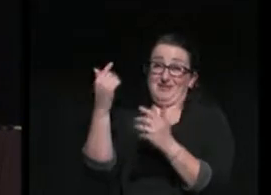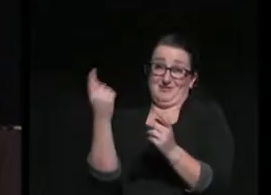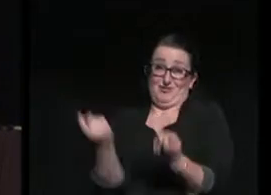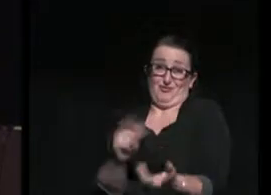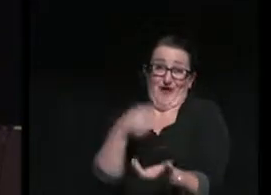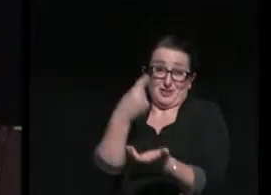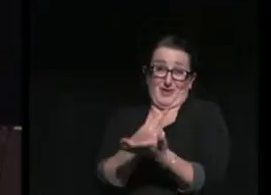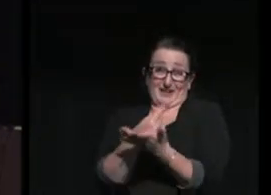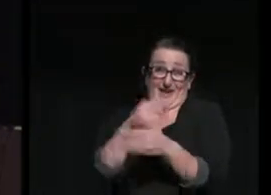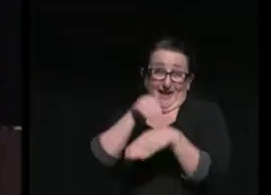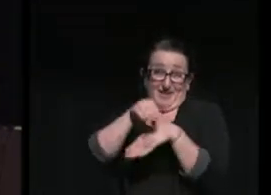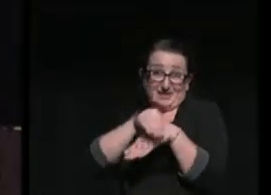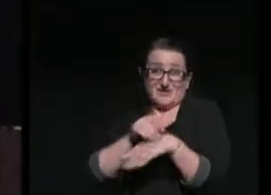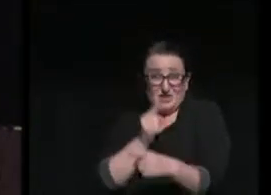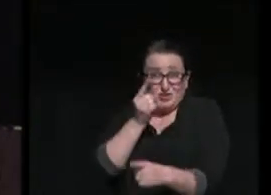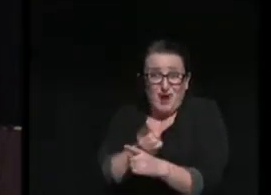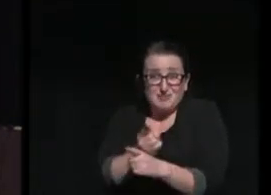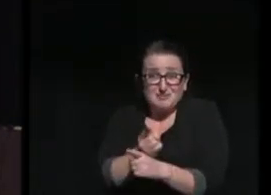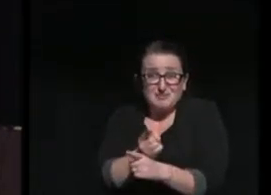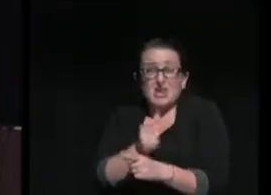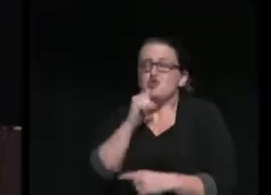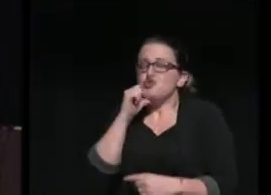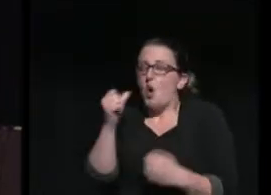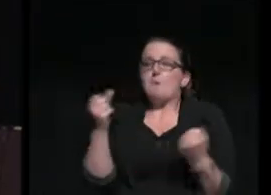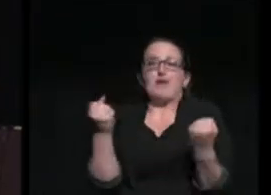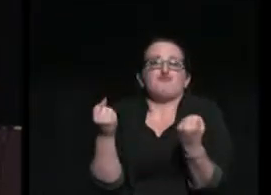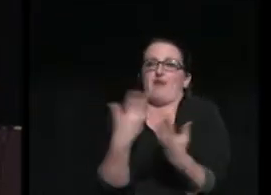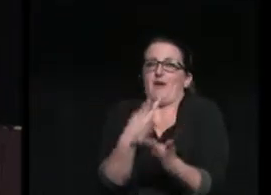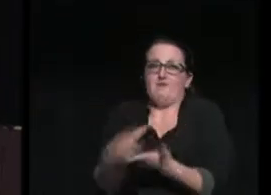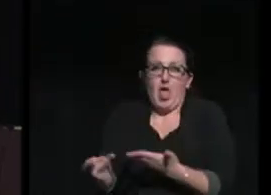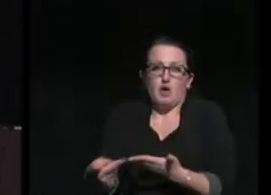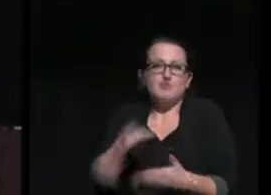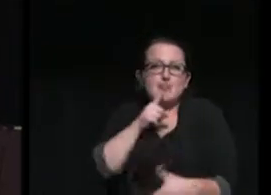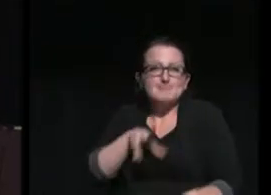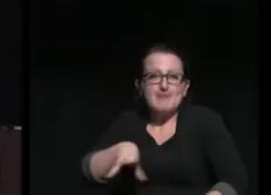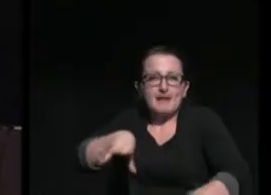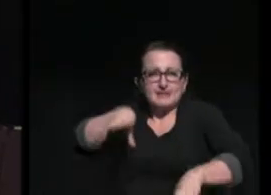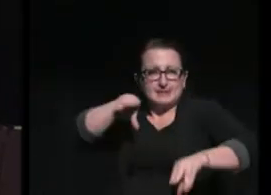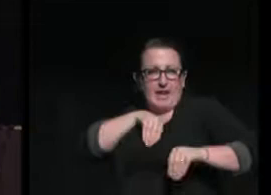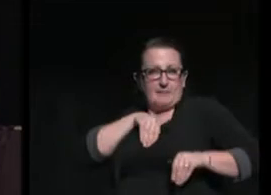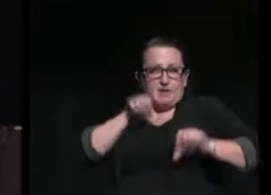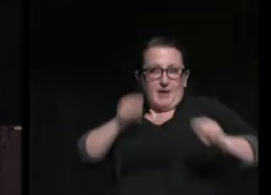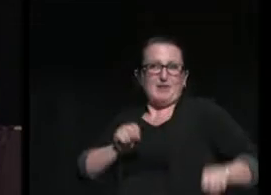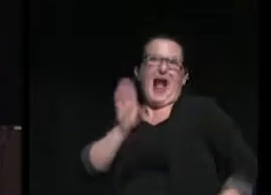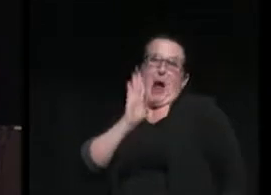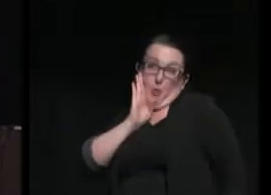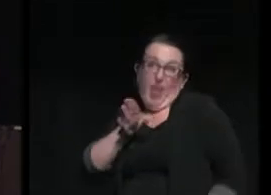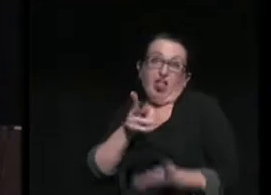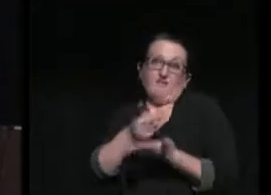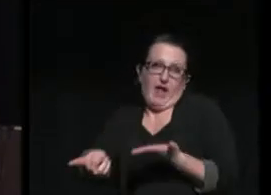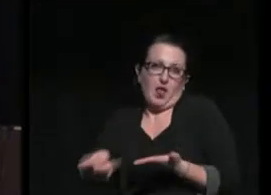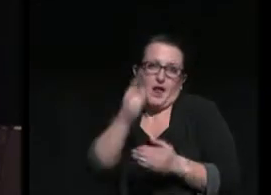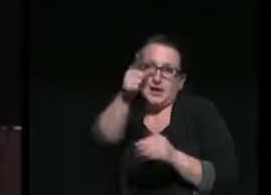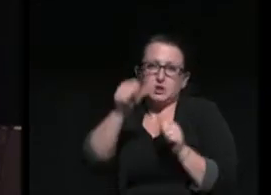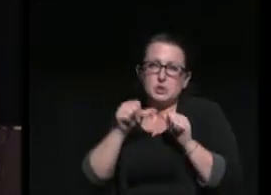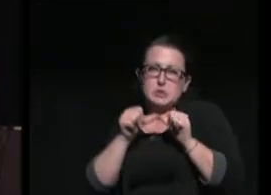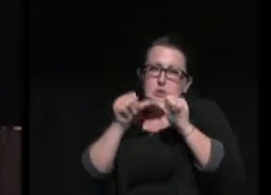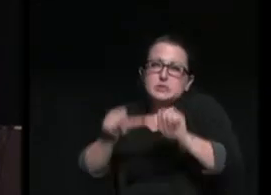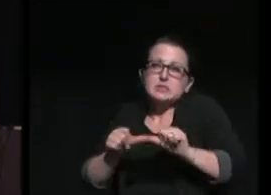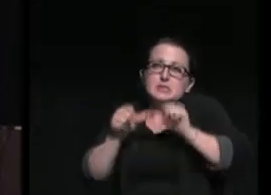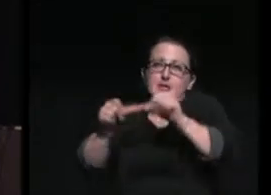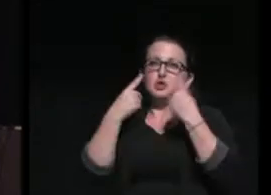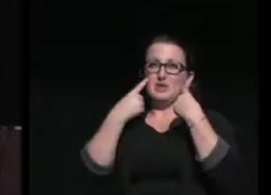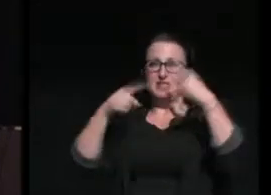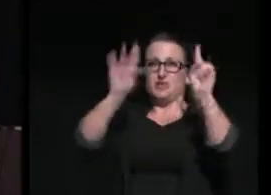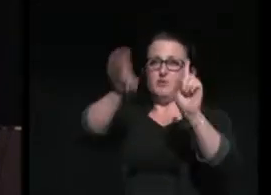afraid to fail. In fact, embrace the possibility that you will as you push to achieve your goals. It's the